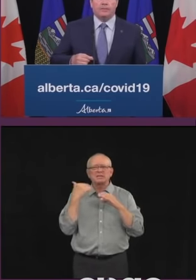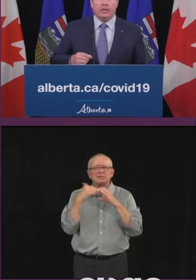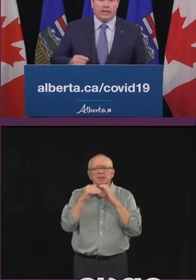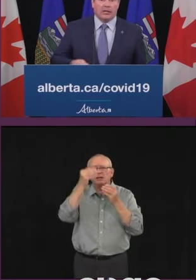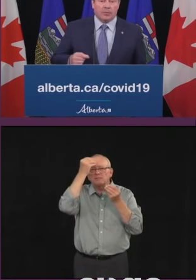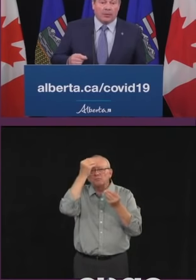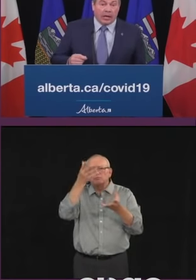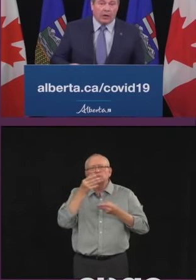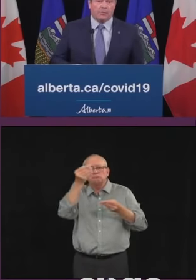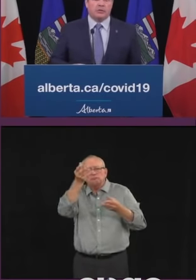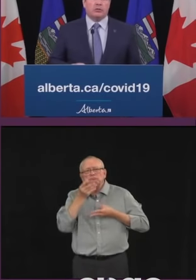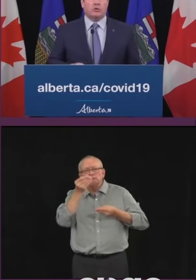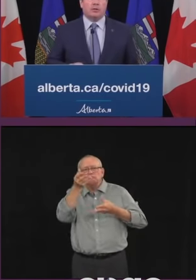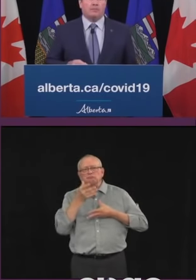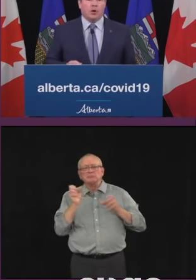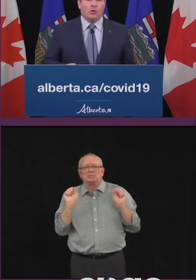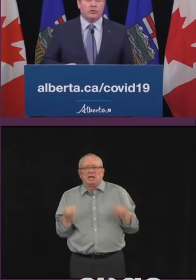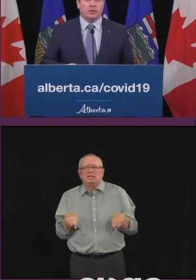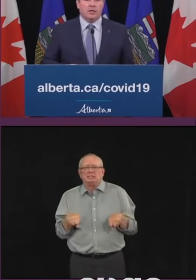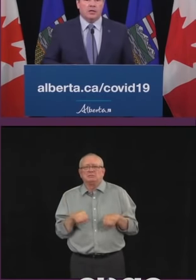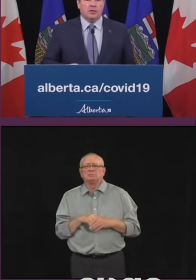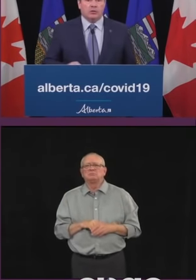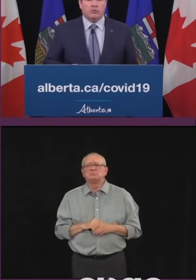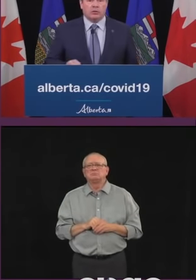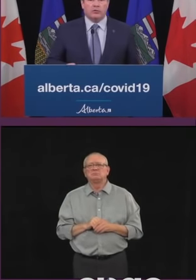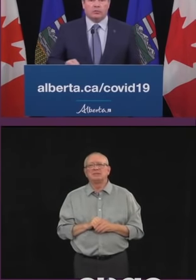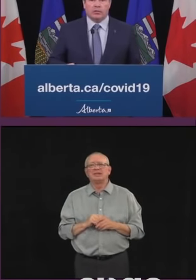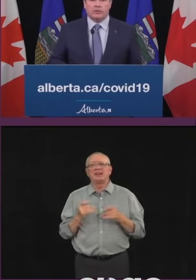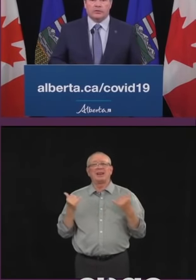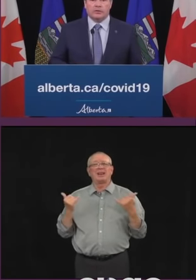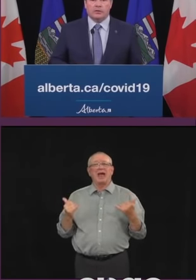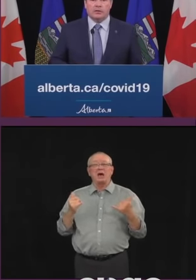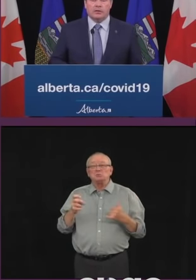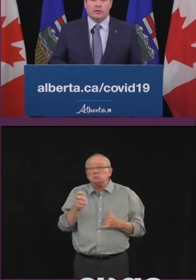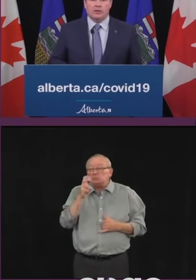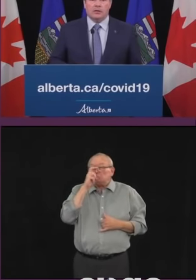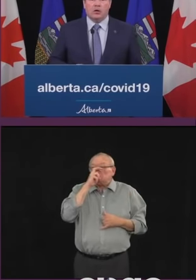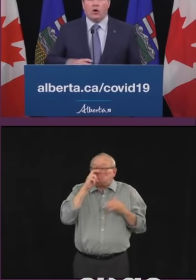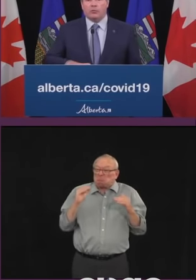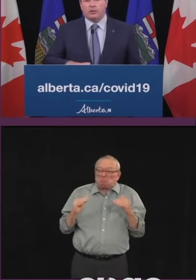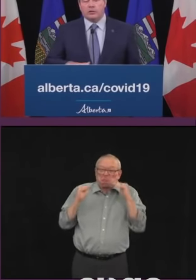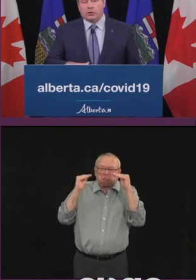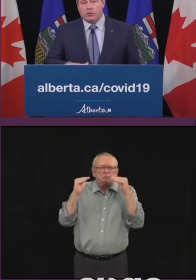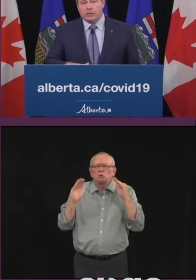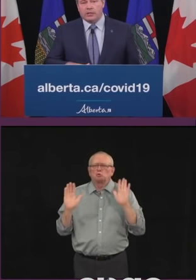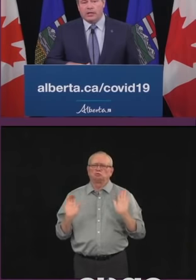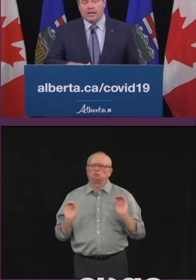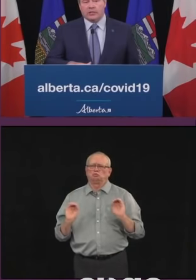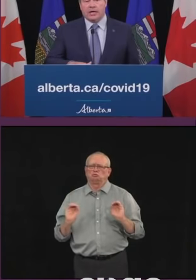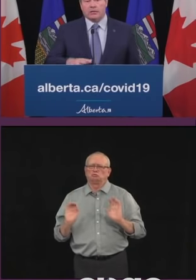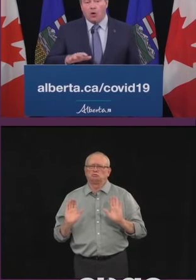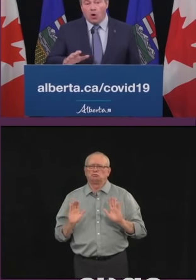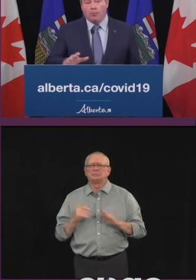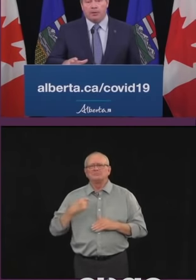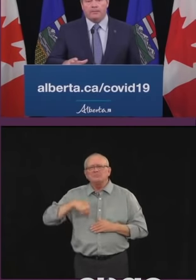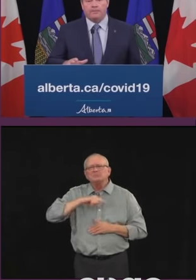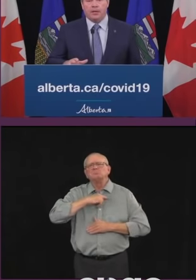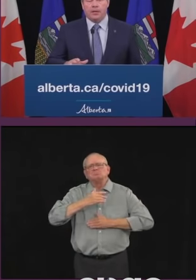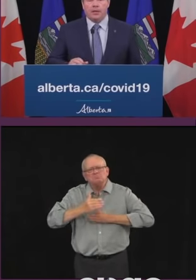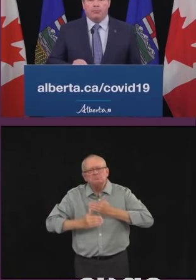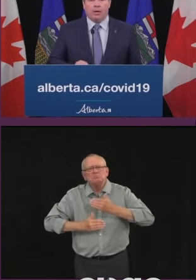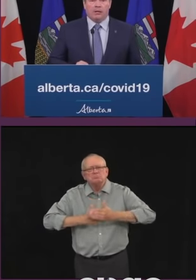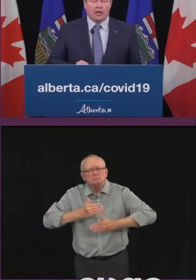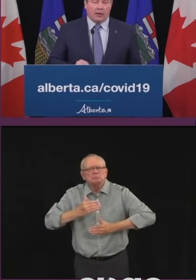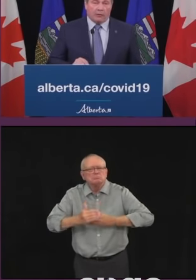which enhanced public health measures could be imposed to reduce risks. All regions are currently classed as open